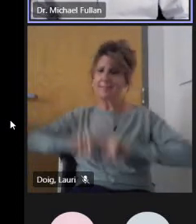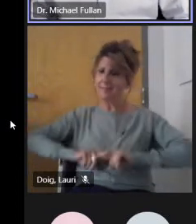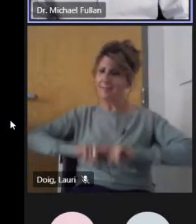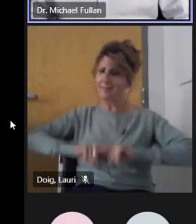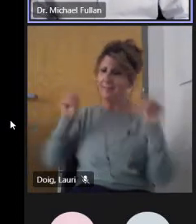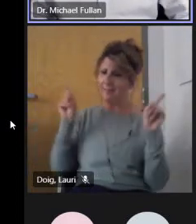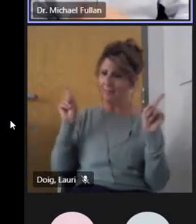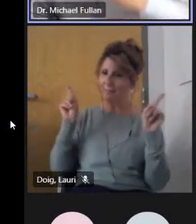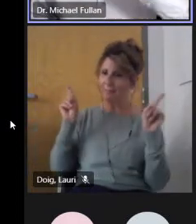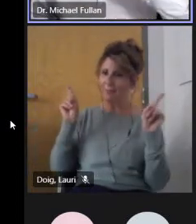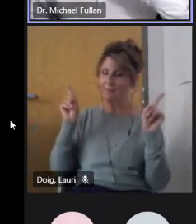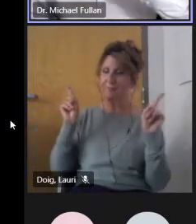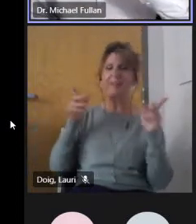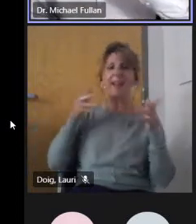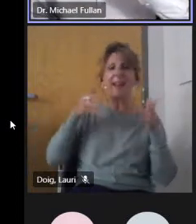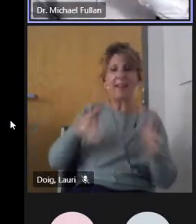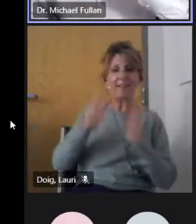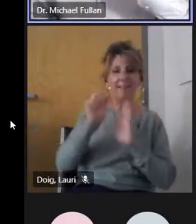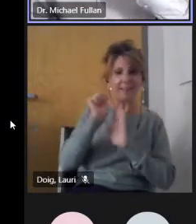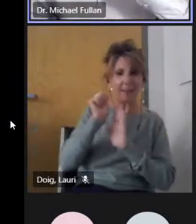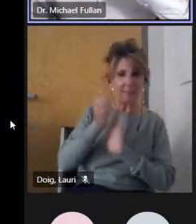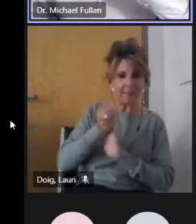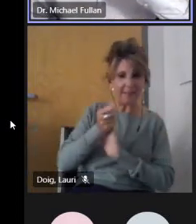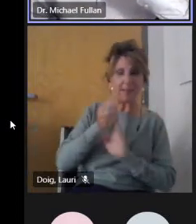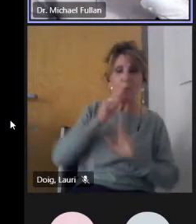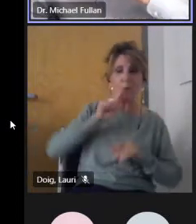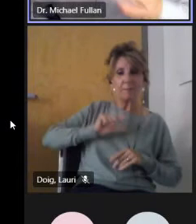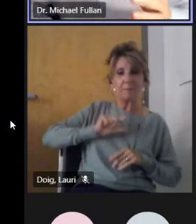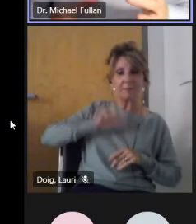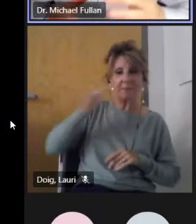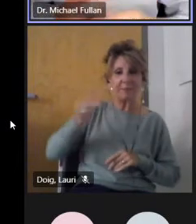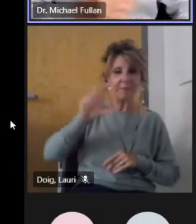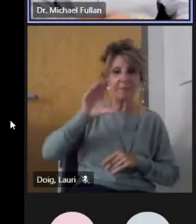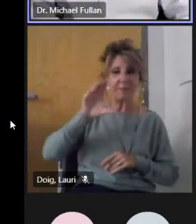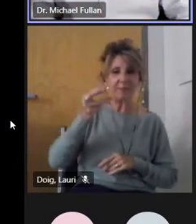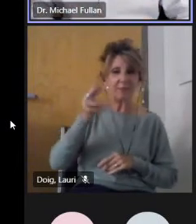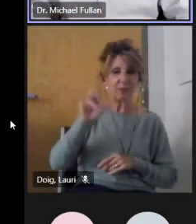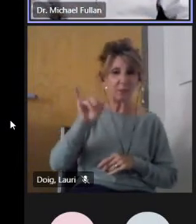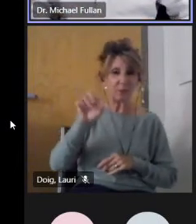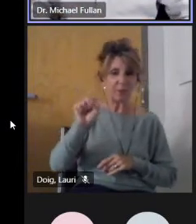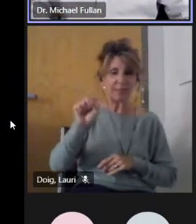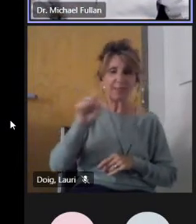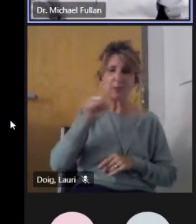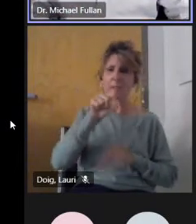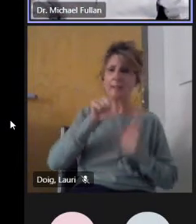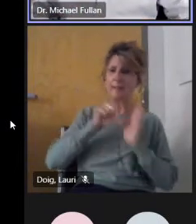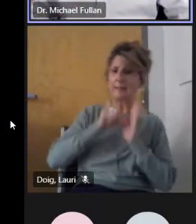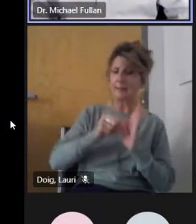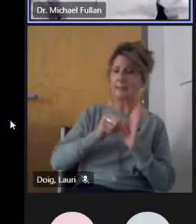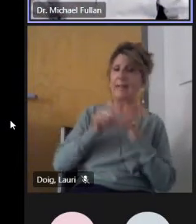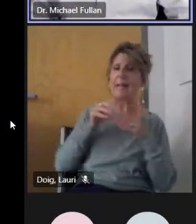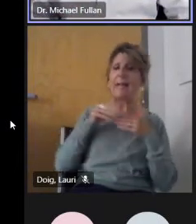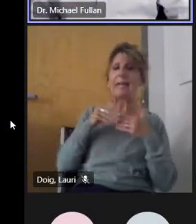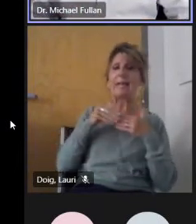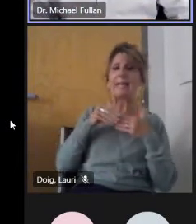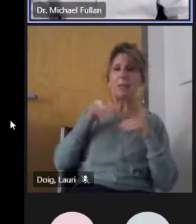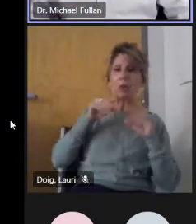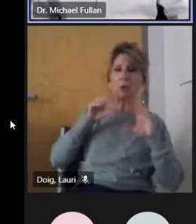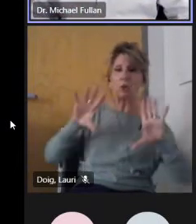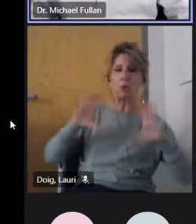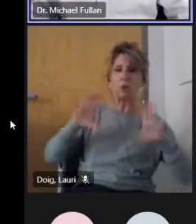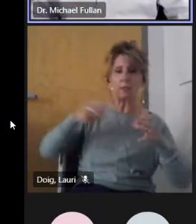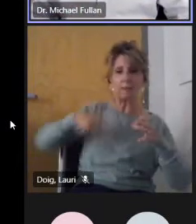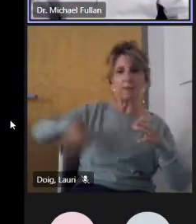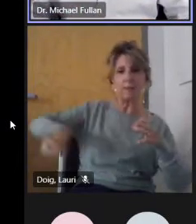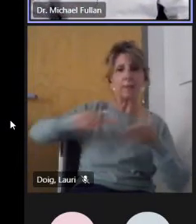end in the last 10 minutes before I turn it back to Chris with some emphasis on the leadership part here. The leadership part is